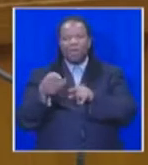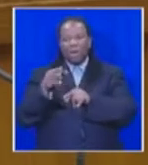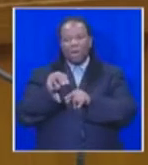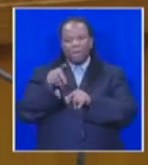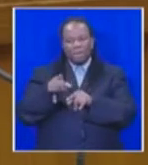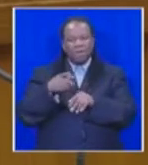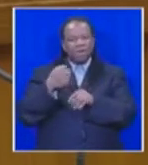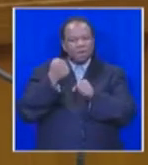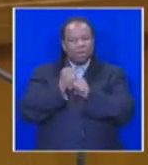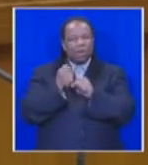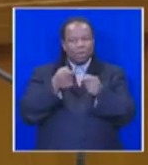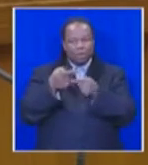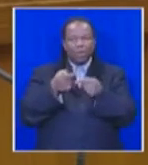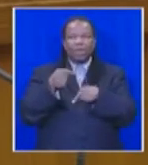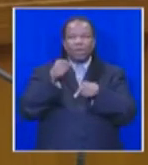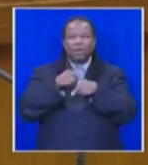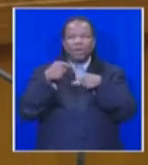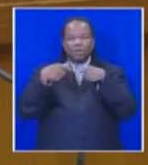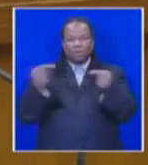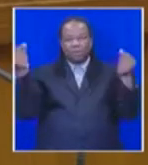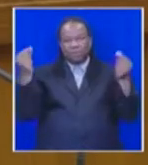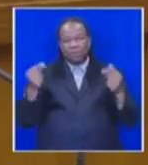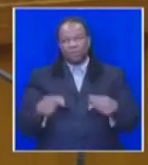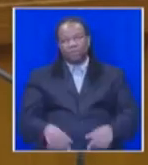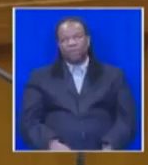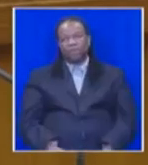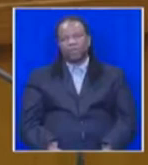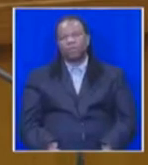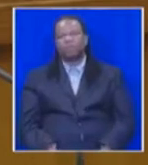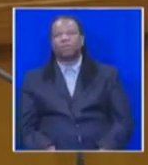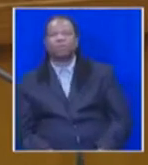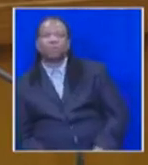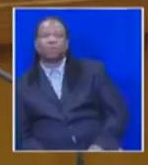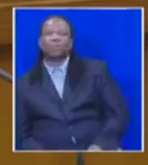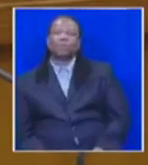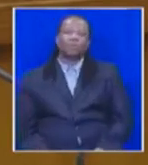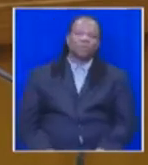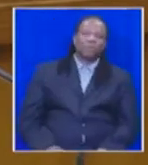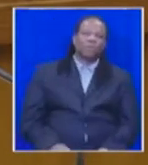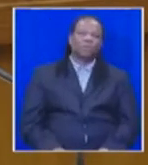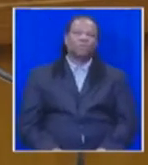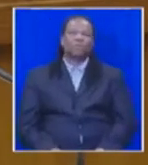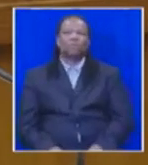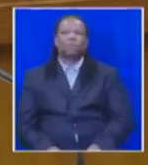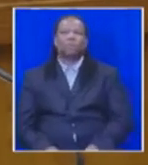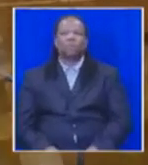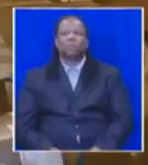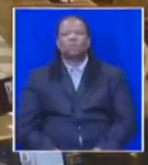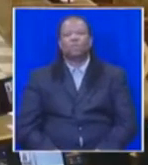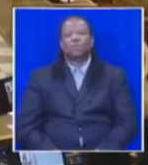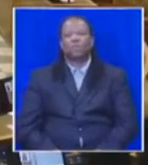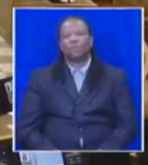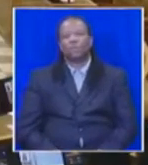to ensure that we improve in our dealing with one another, respect one another, and also have exemplary conduct. Thank you.